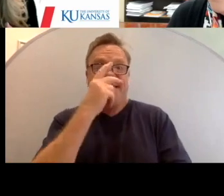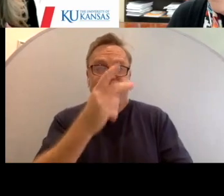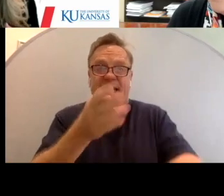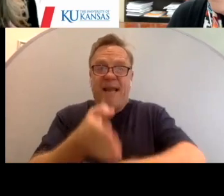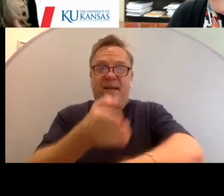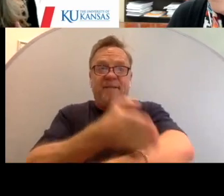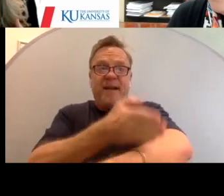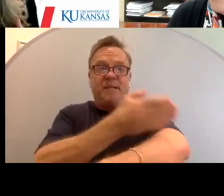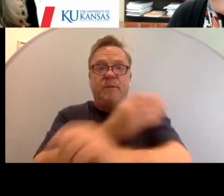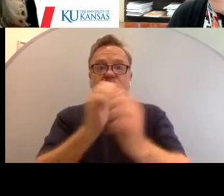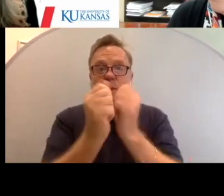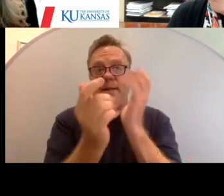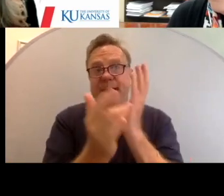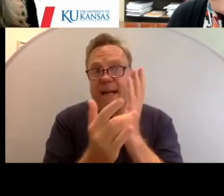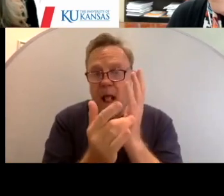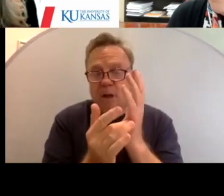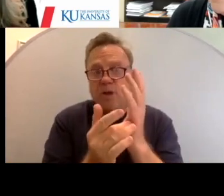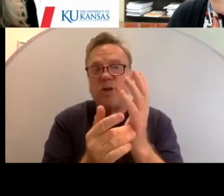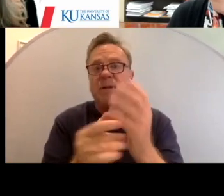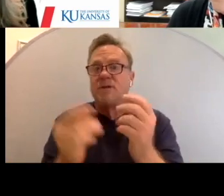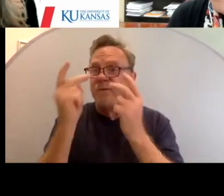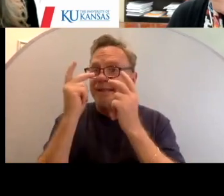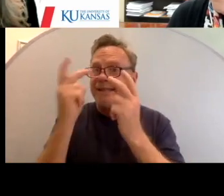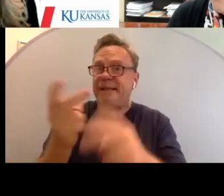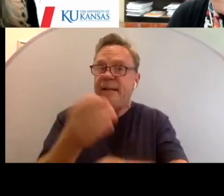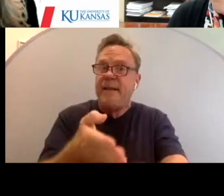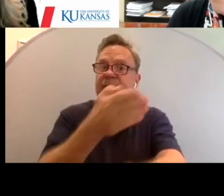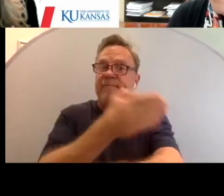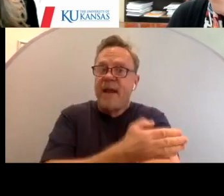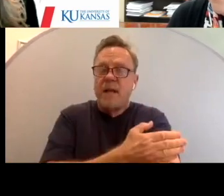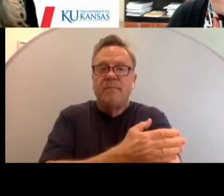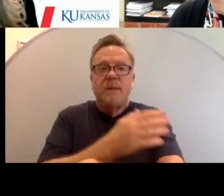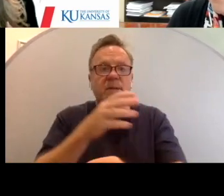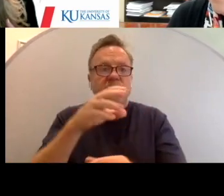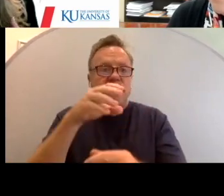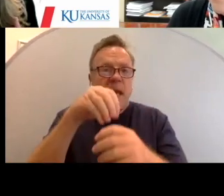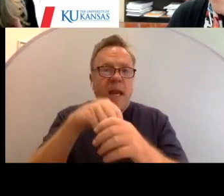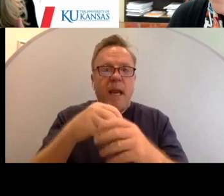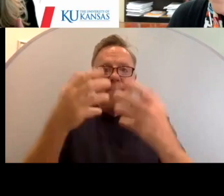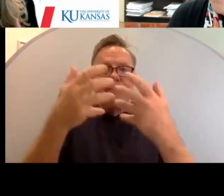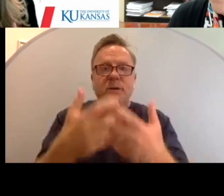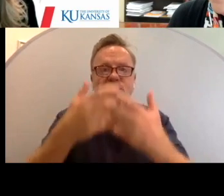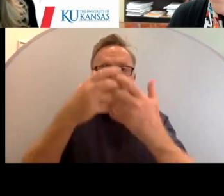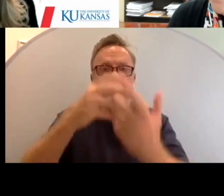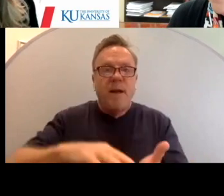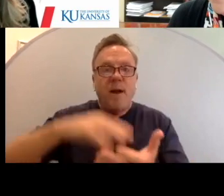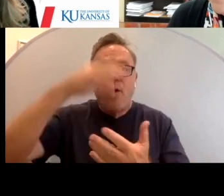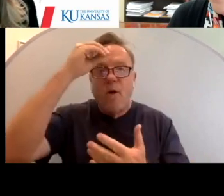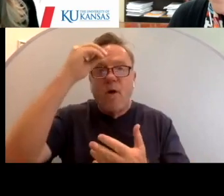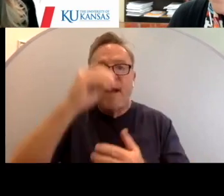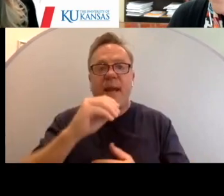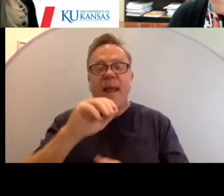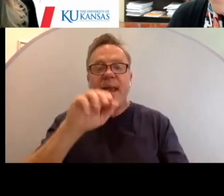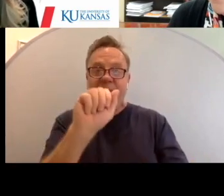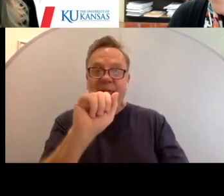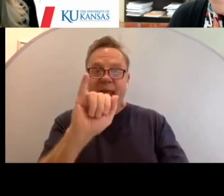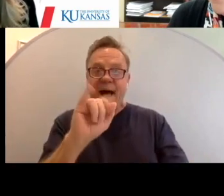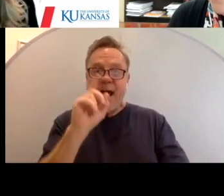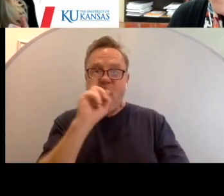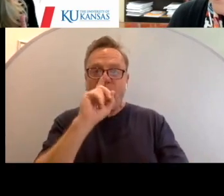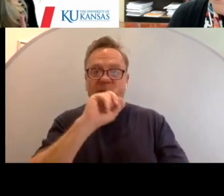technology, as we see some of the advancements in machine learning and artificial intelligence,